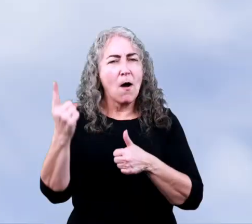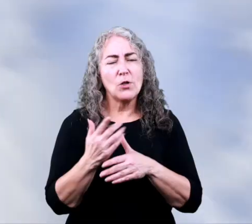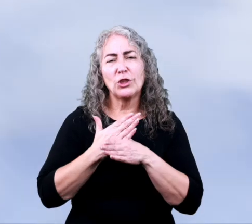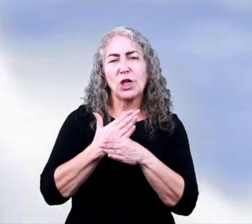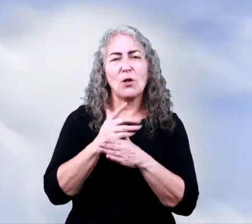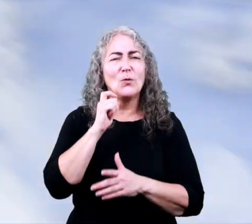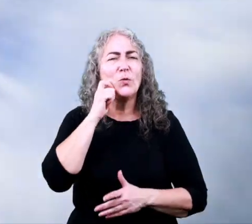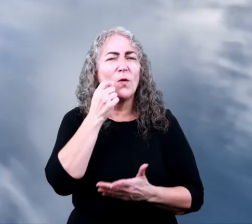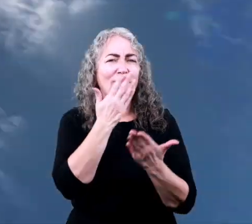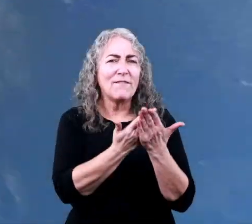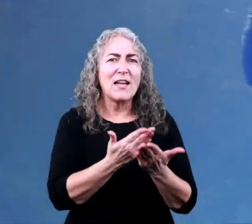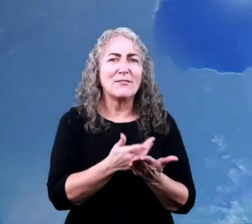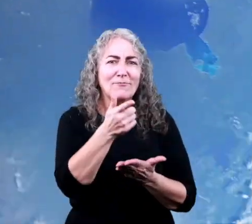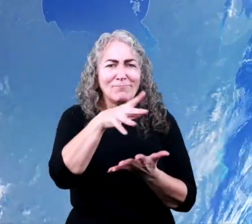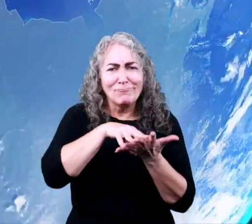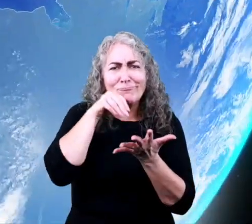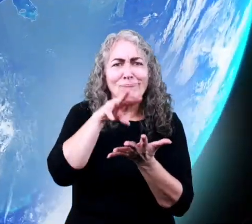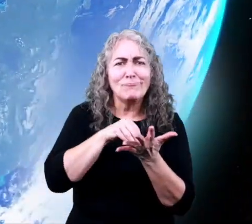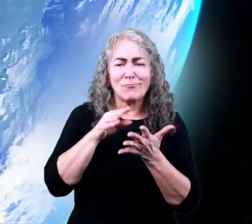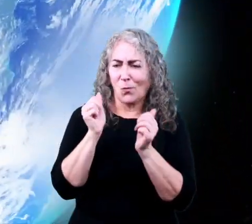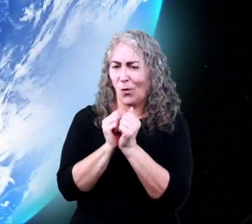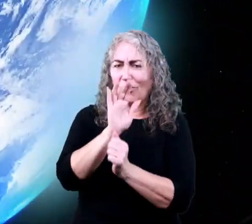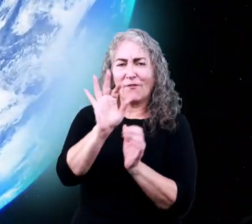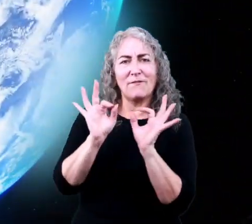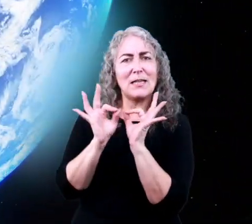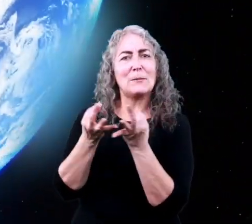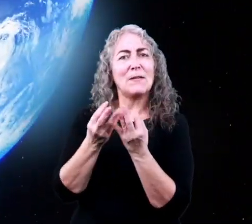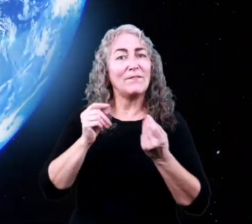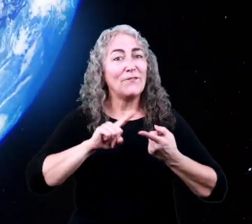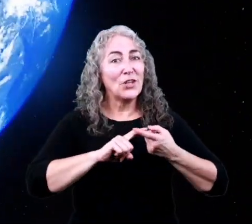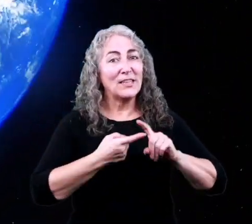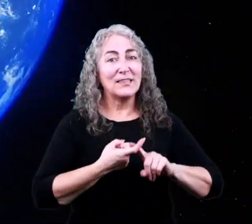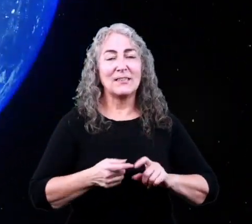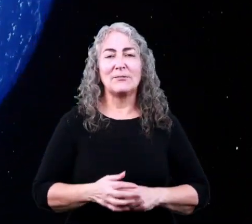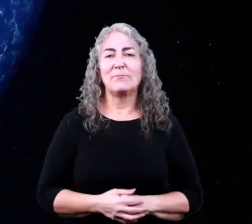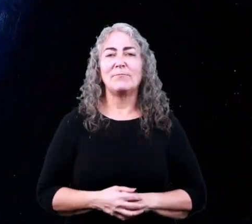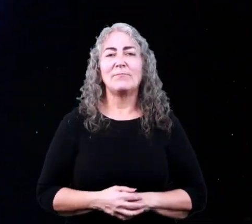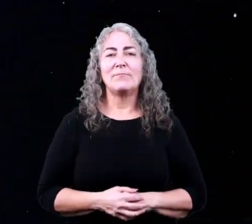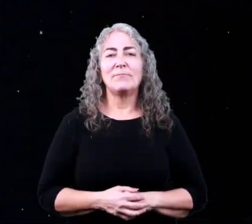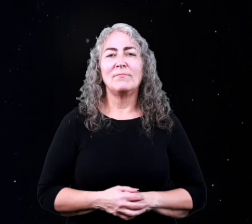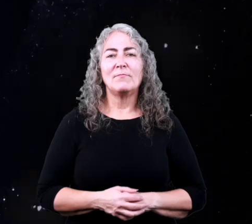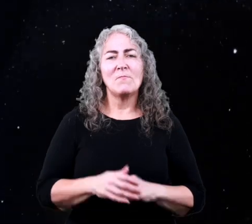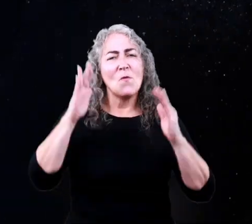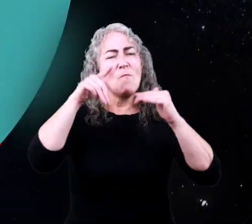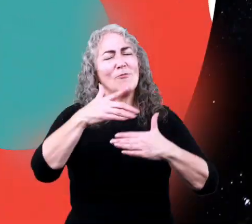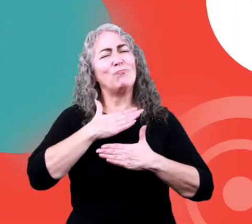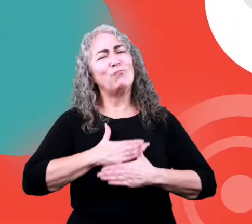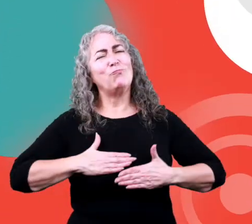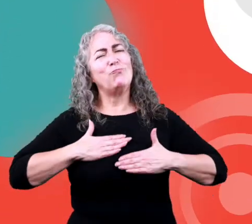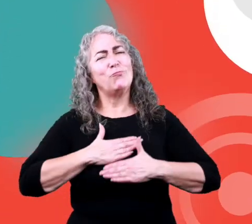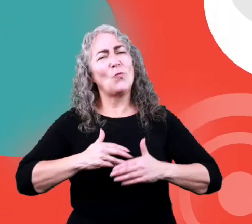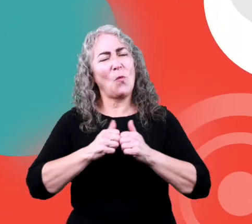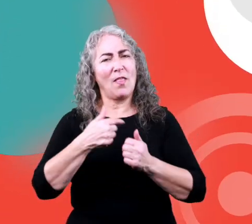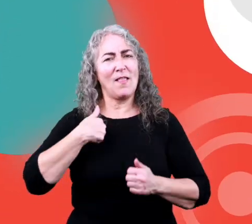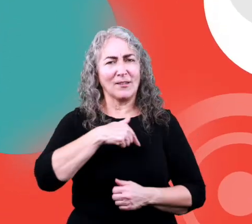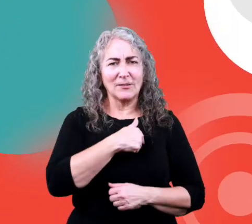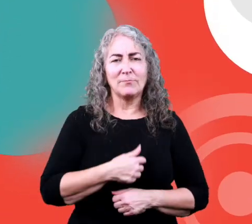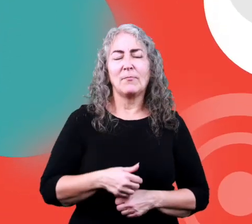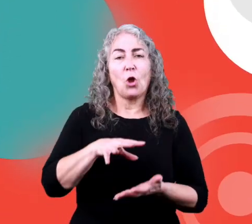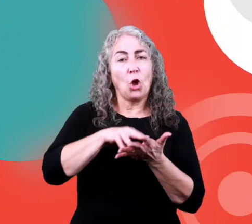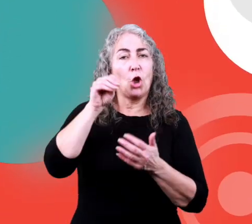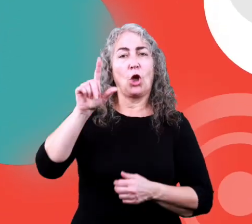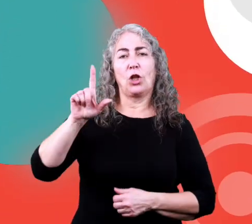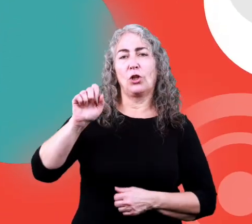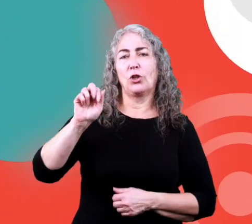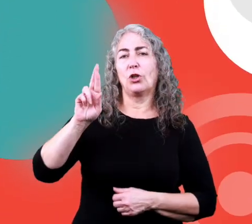And remember to always share the cool facts you have learned with your family and friends. Hope you had fun learning